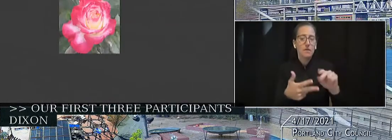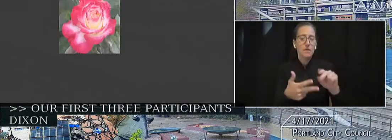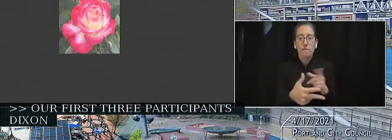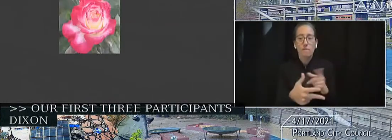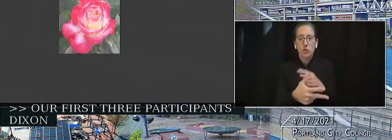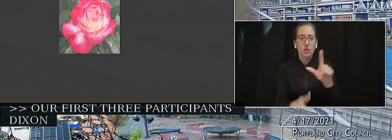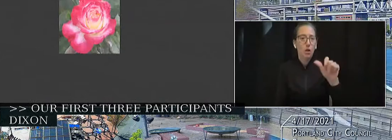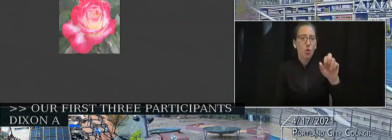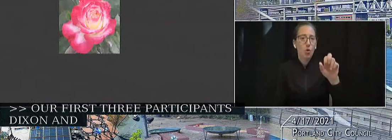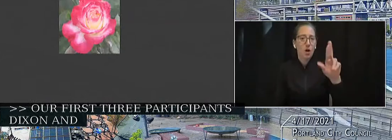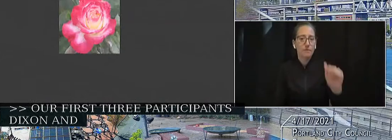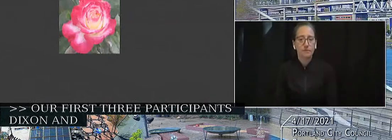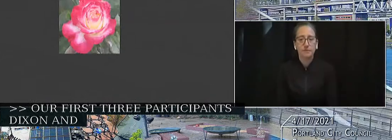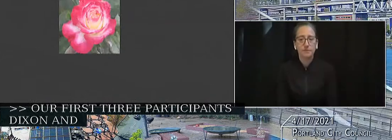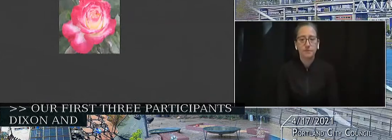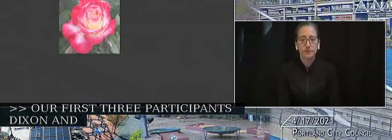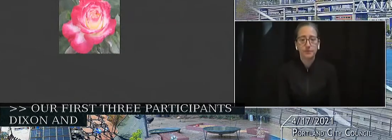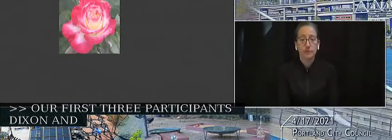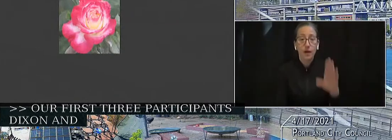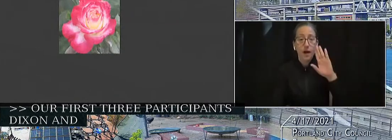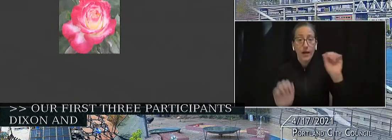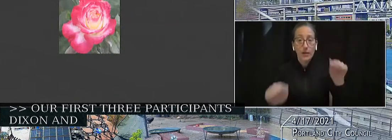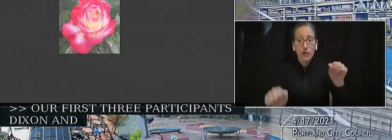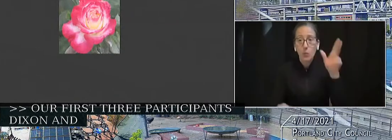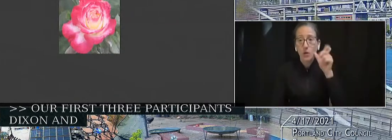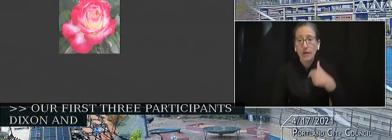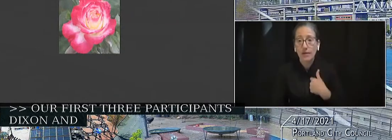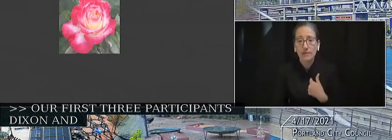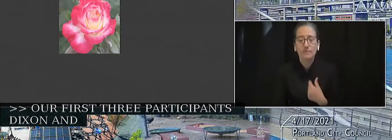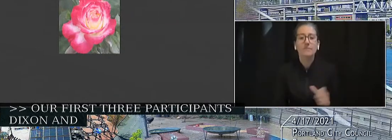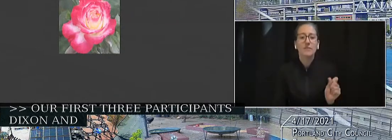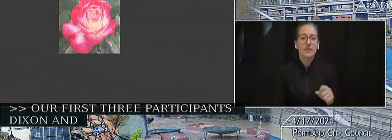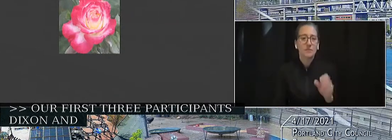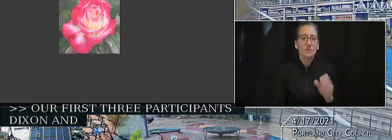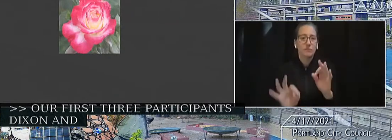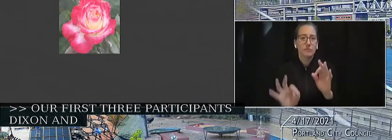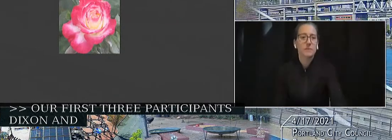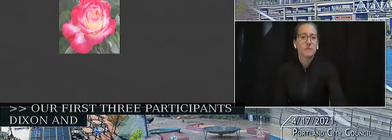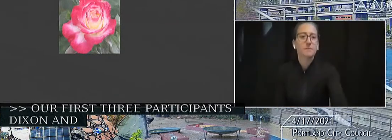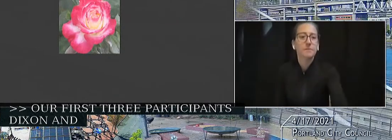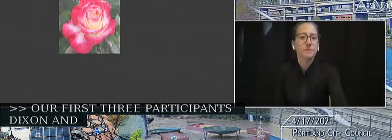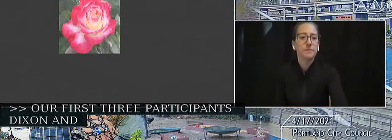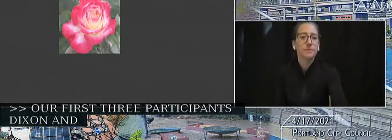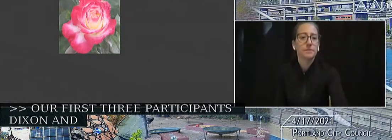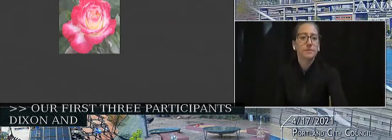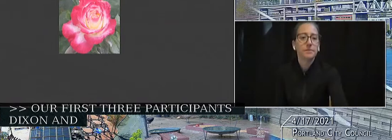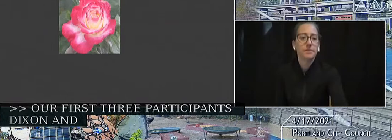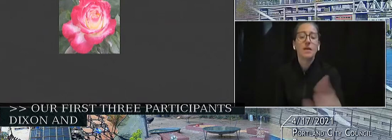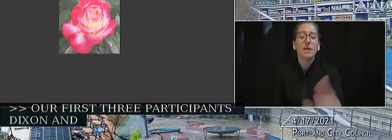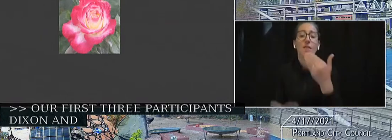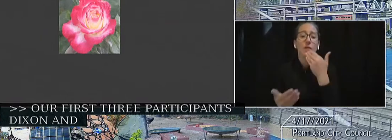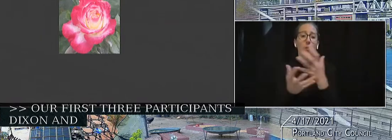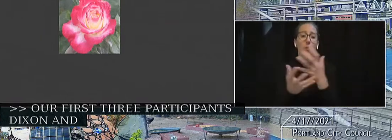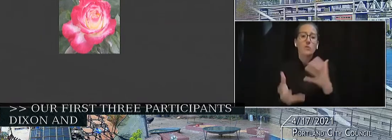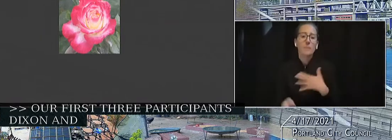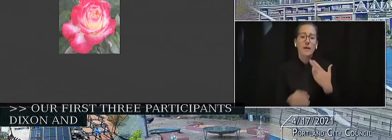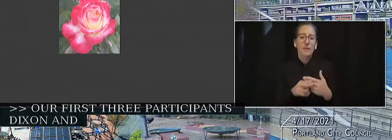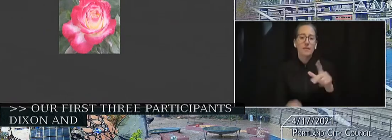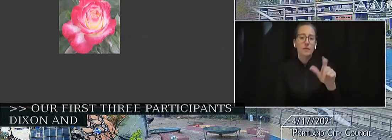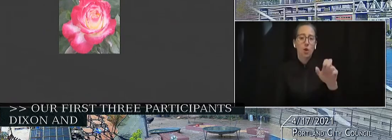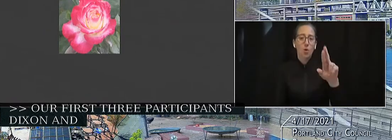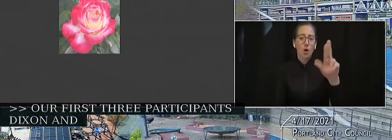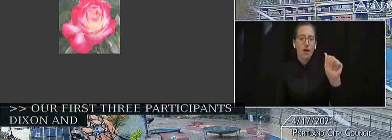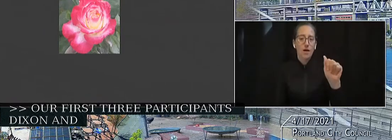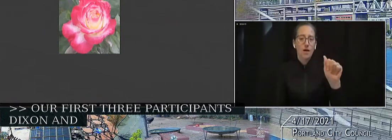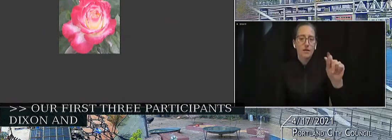Hello. Can you hear me? We can. Excellent. Thank you so much. My name is Laura Tattoo. I am 64